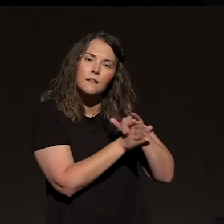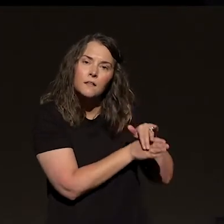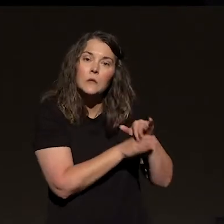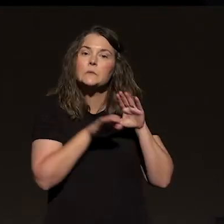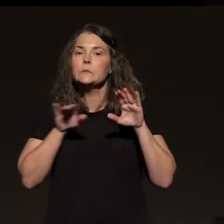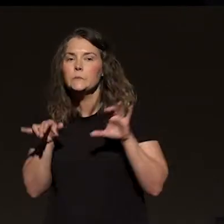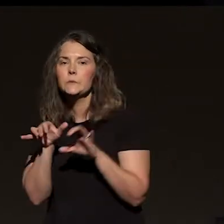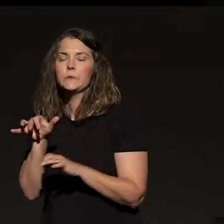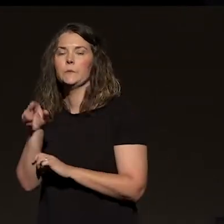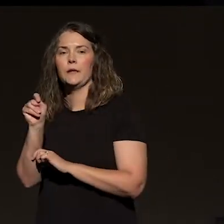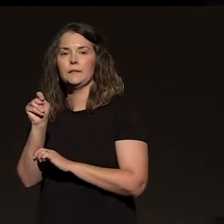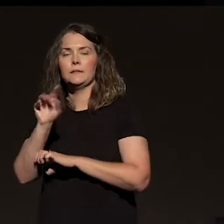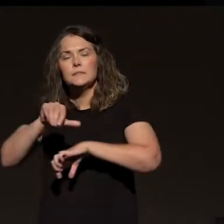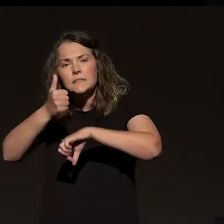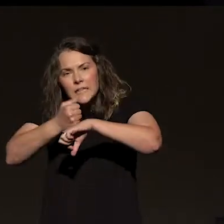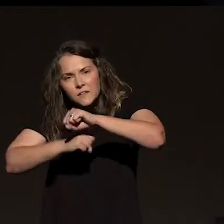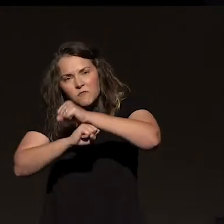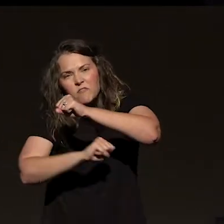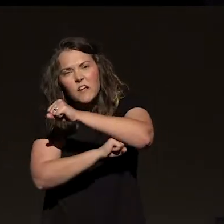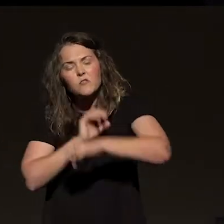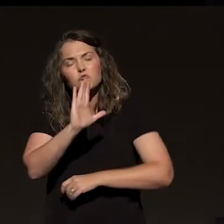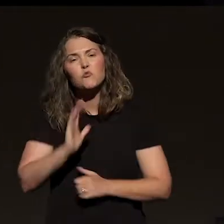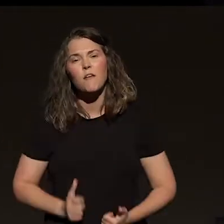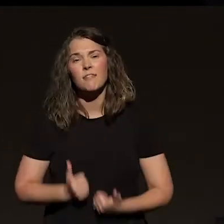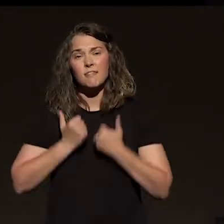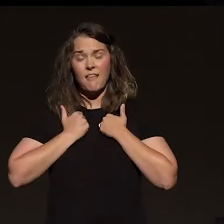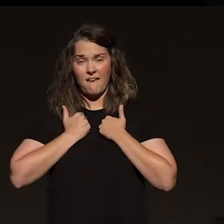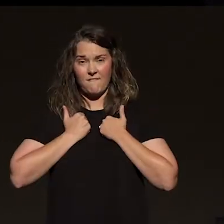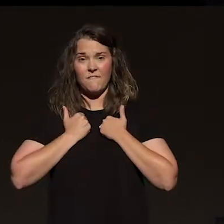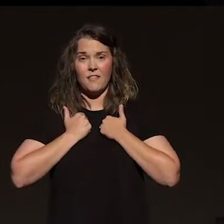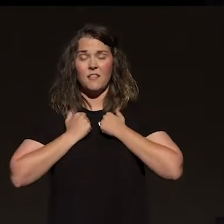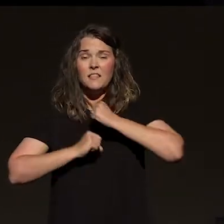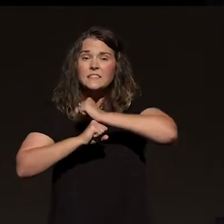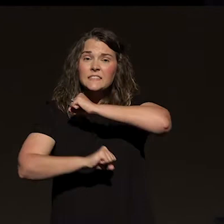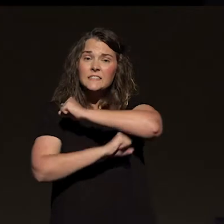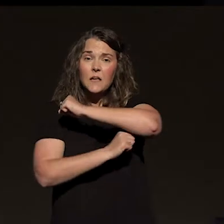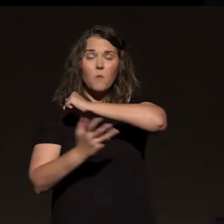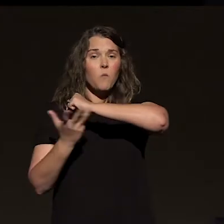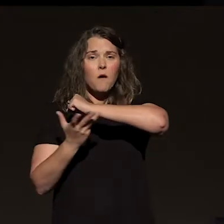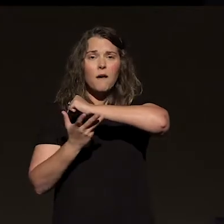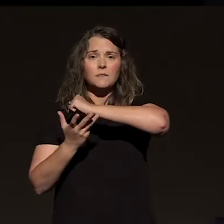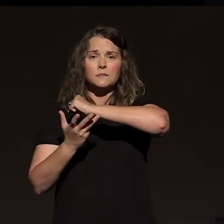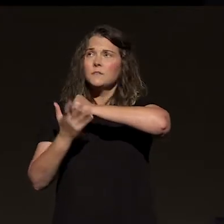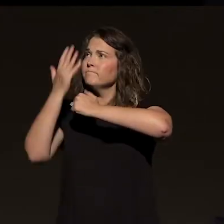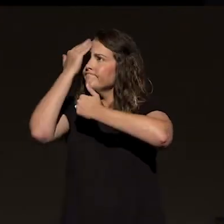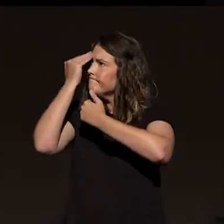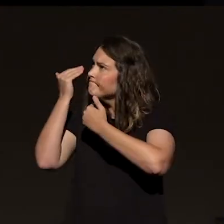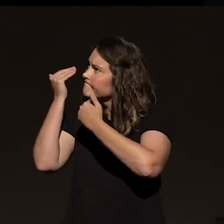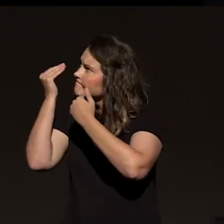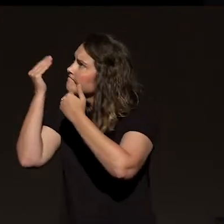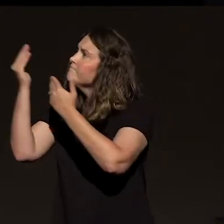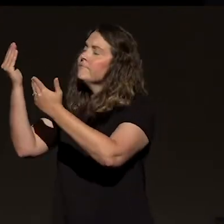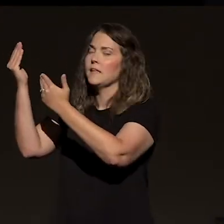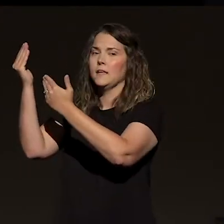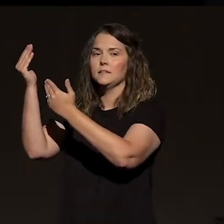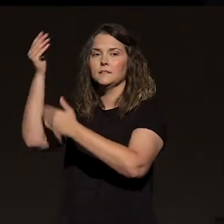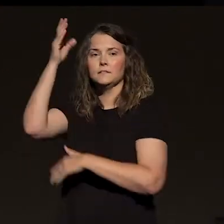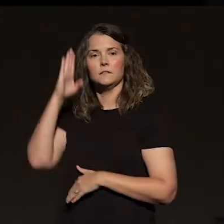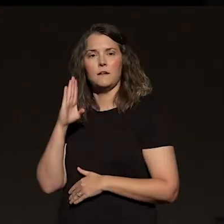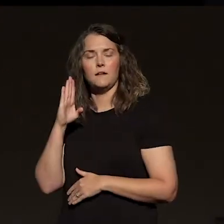foundation for your life. It is built on an active faith, obedience to God,